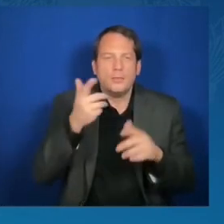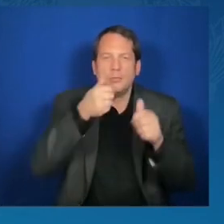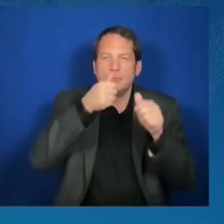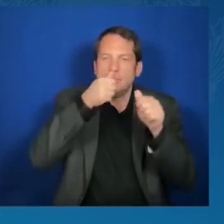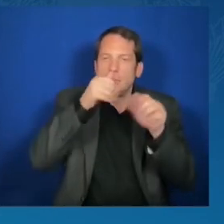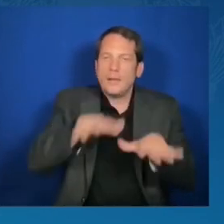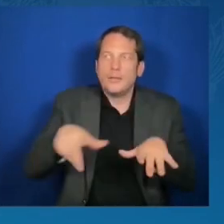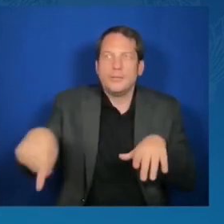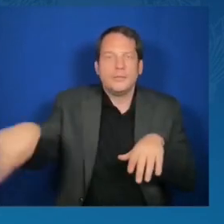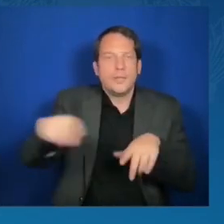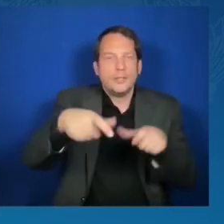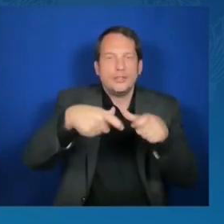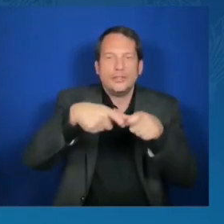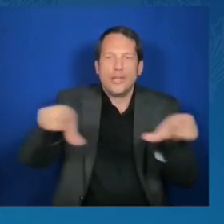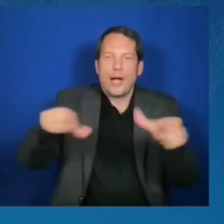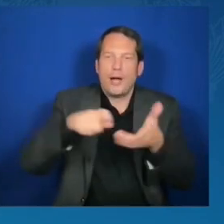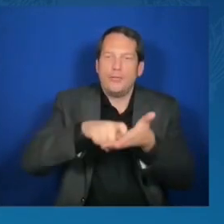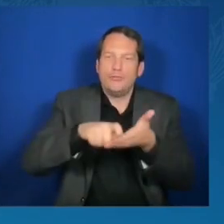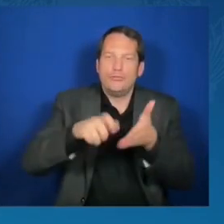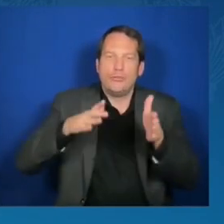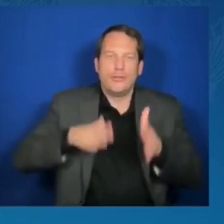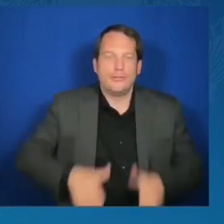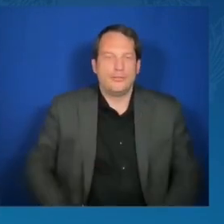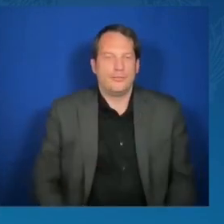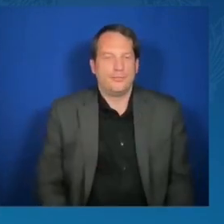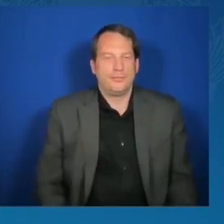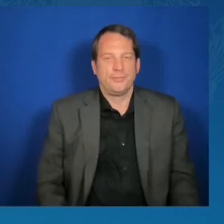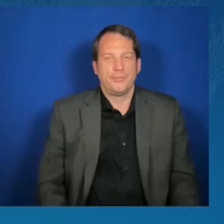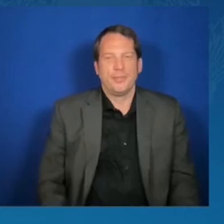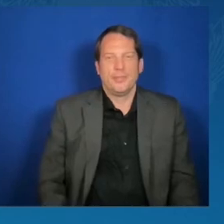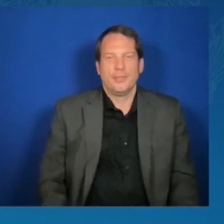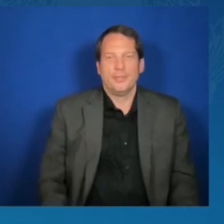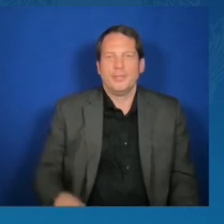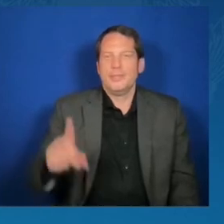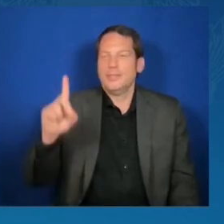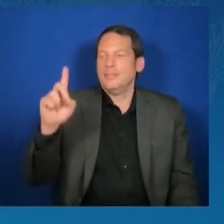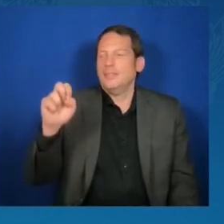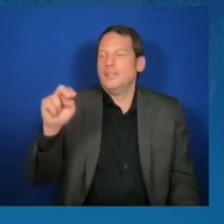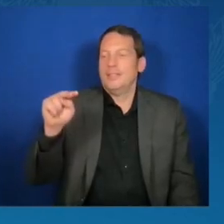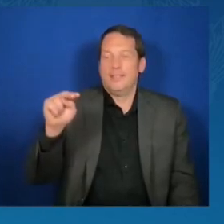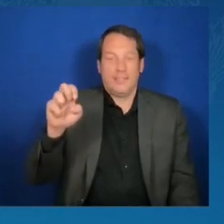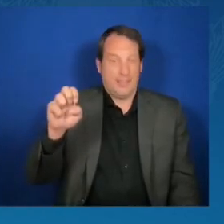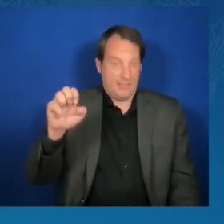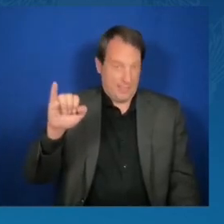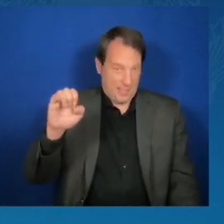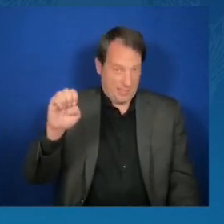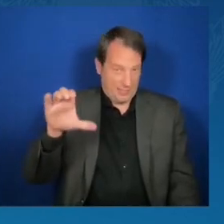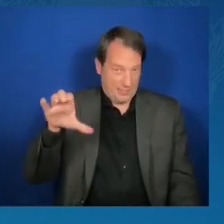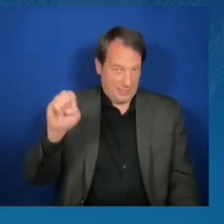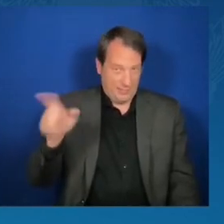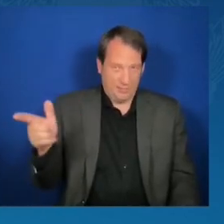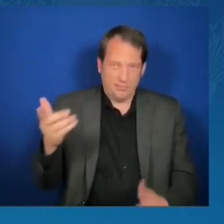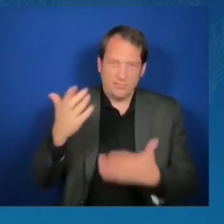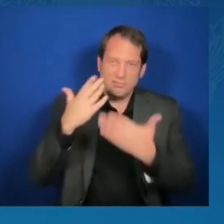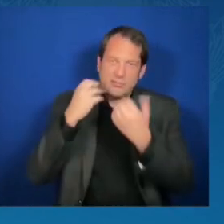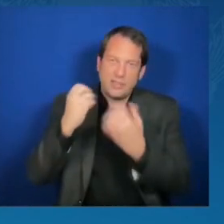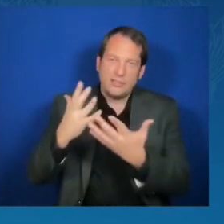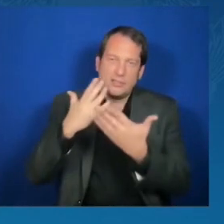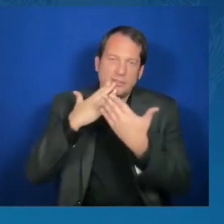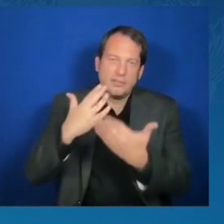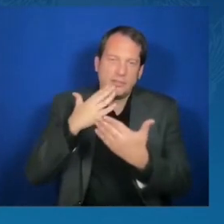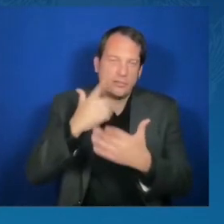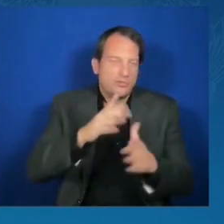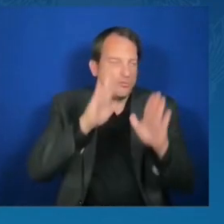Denise, to you, my great thanks. And to an incredible team, Molly Feej, Judd Evermont, our colleagues from